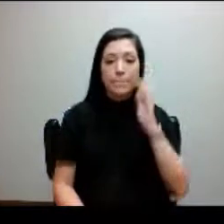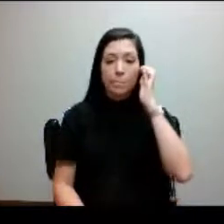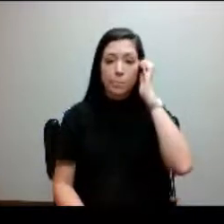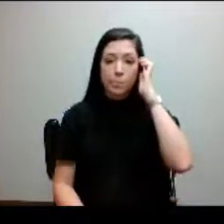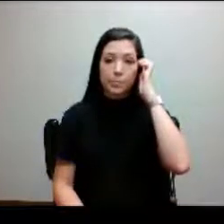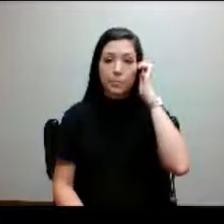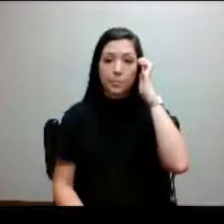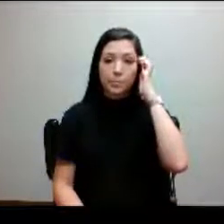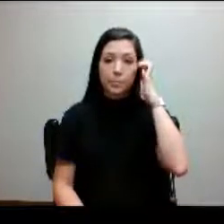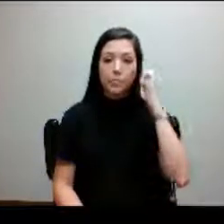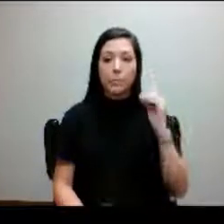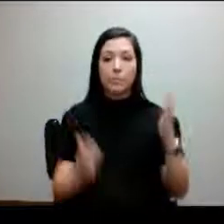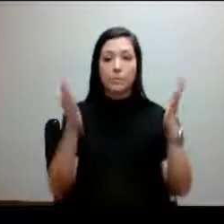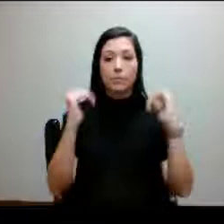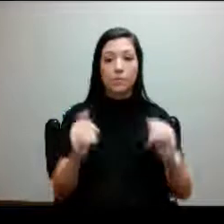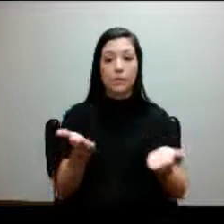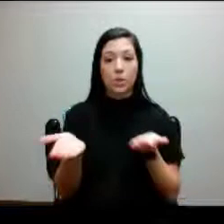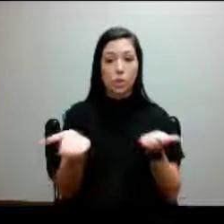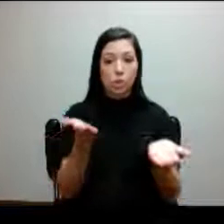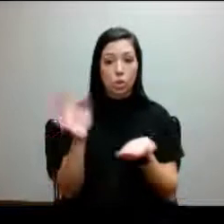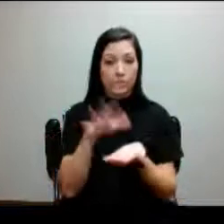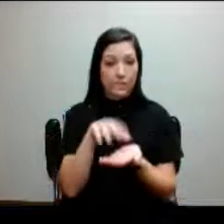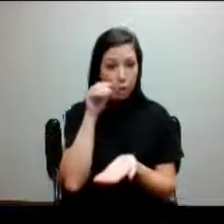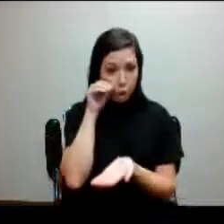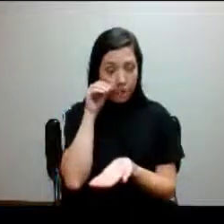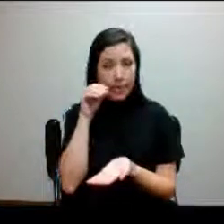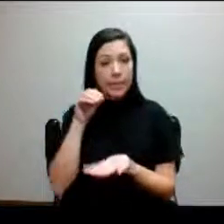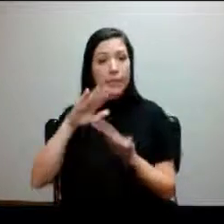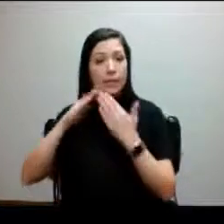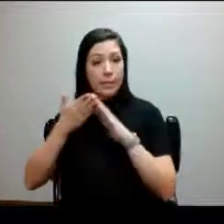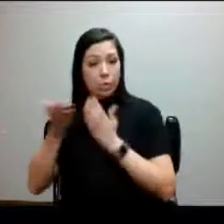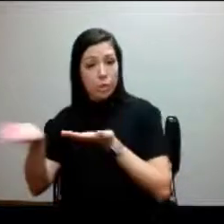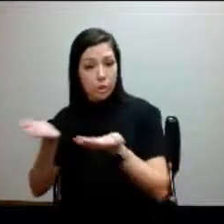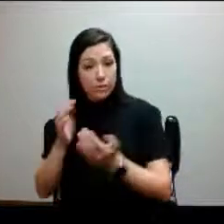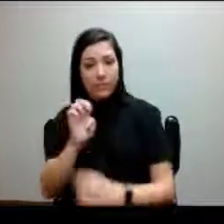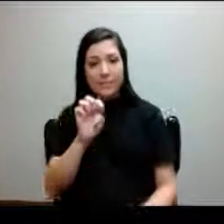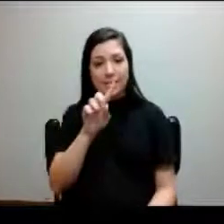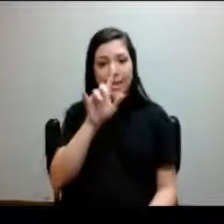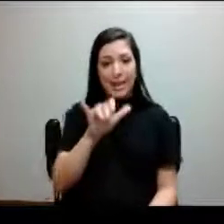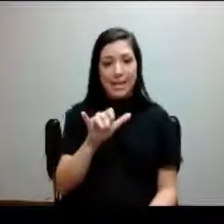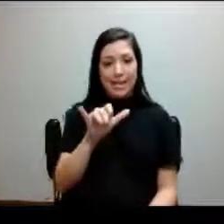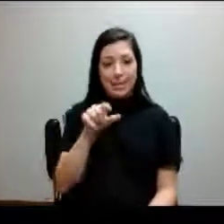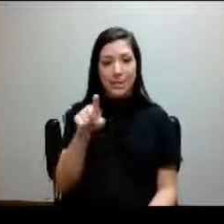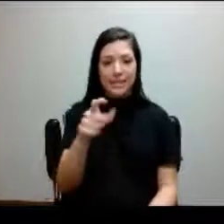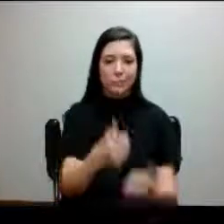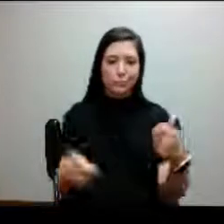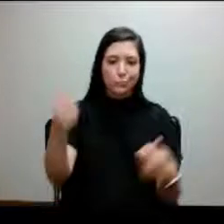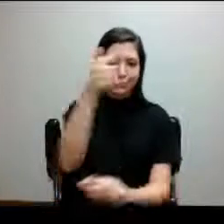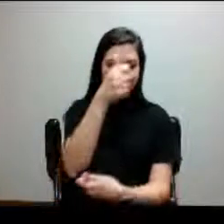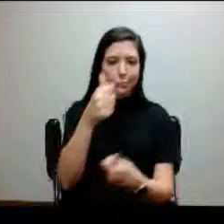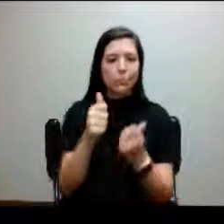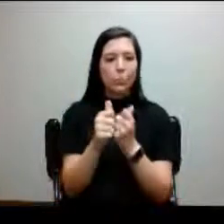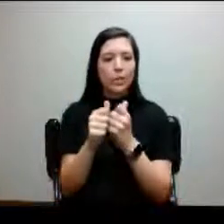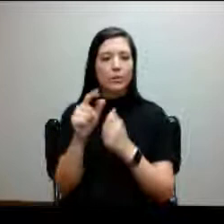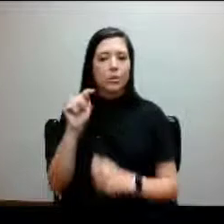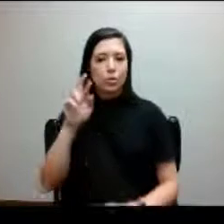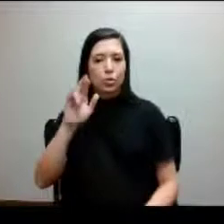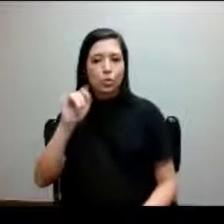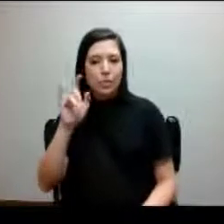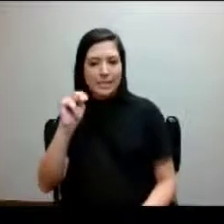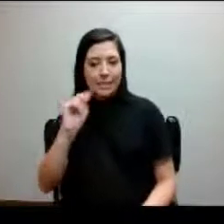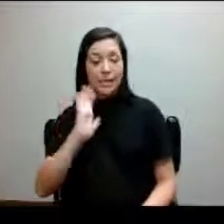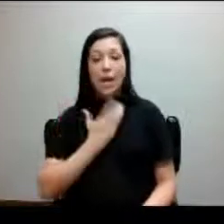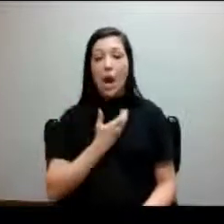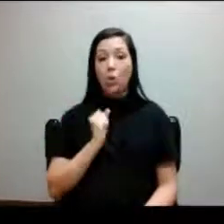And then service learning and community service. As you know, Eddie Brassard is our head, assisted by Tristan Brooks. And so our staff is